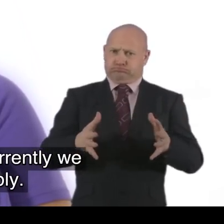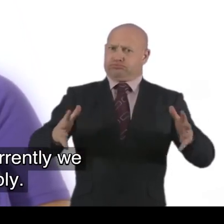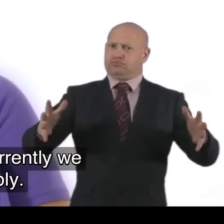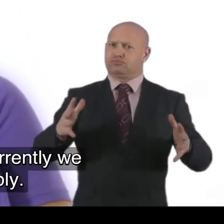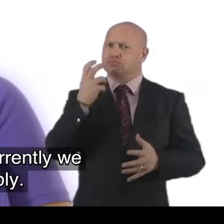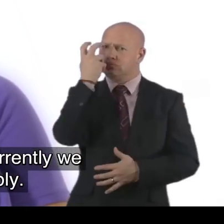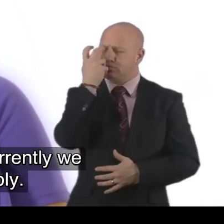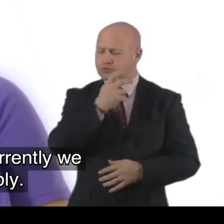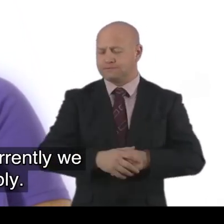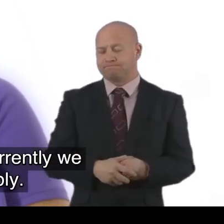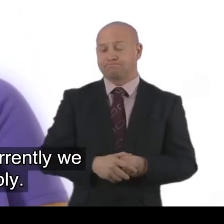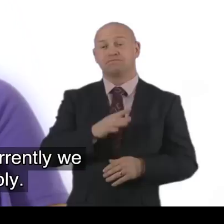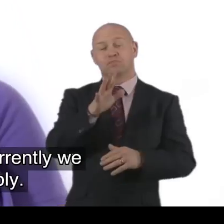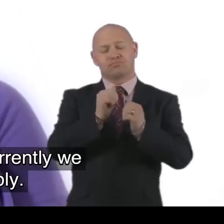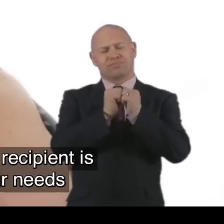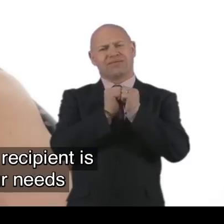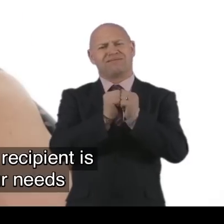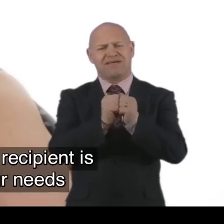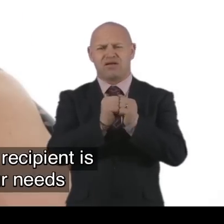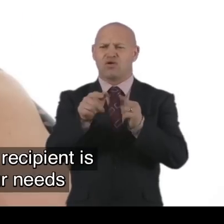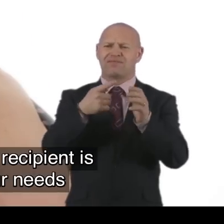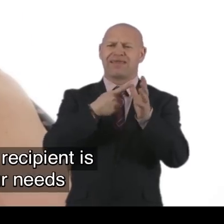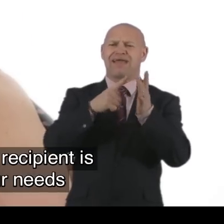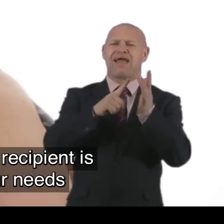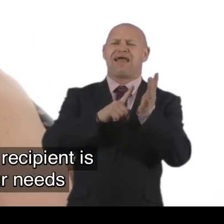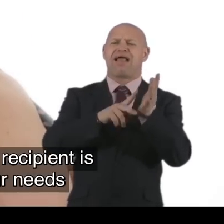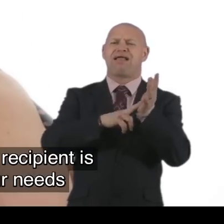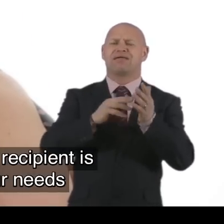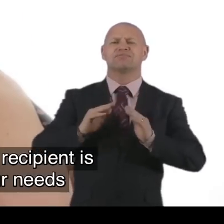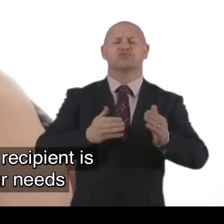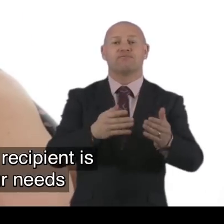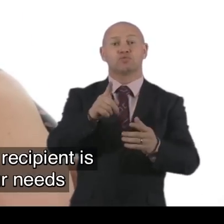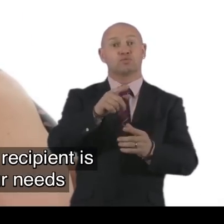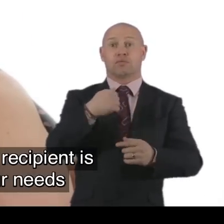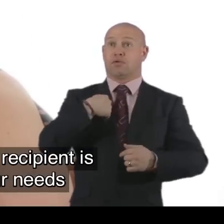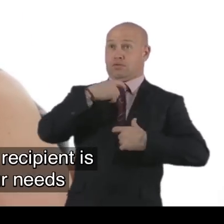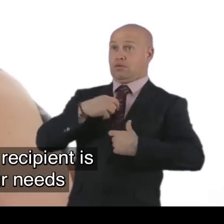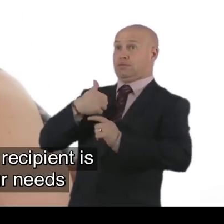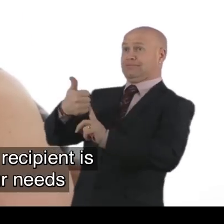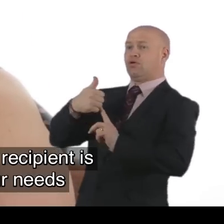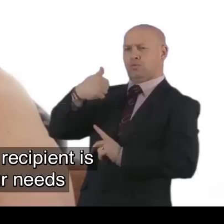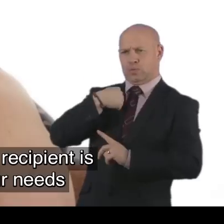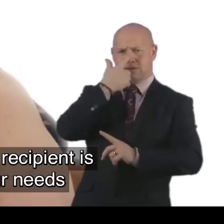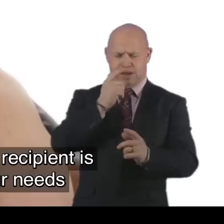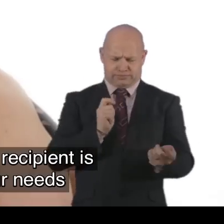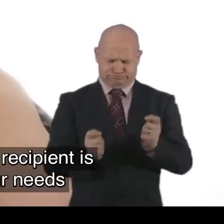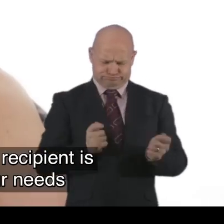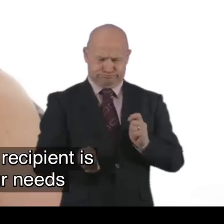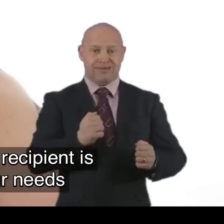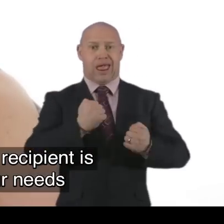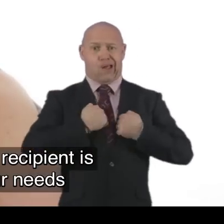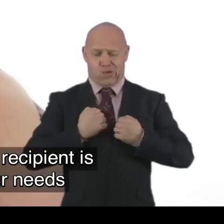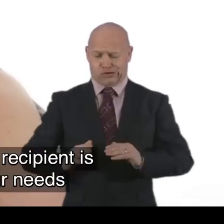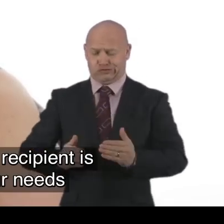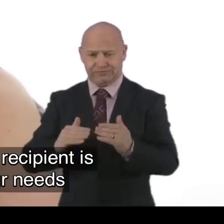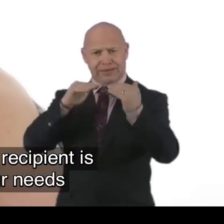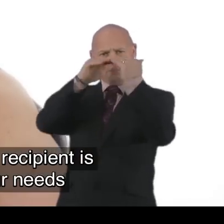So it has grown considerably. The value of Aylin payroll services to a self-directed support recipient. Is that we can tailor our